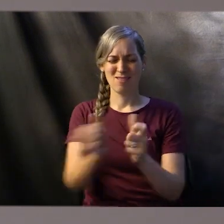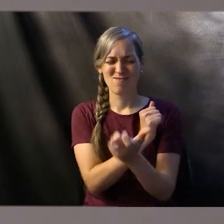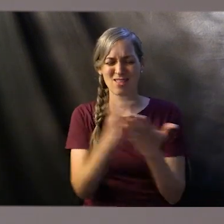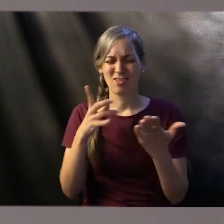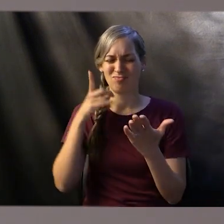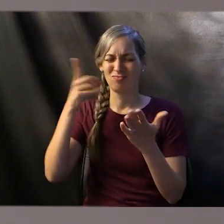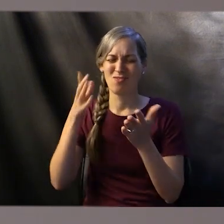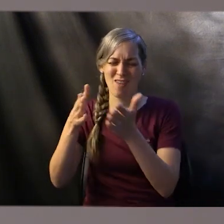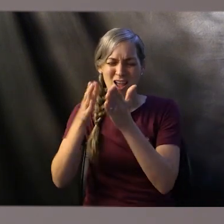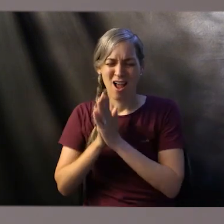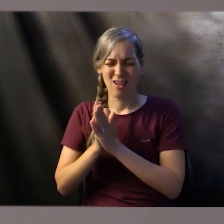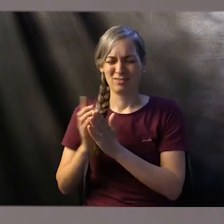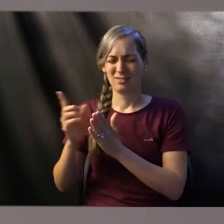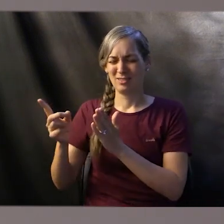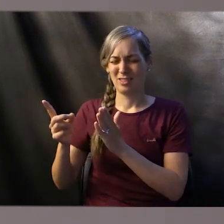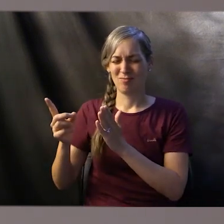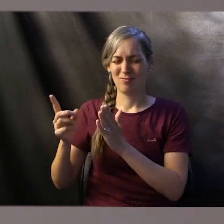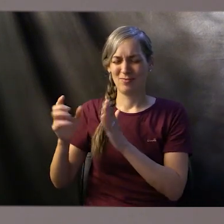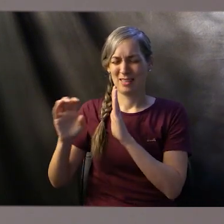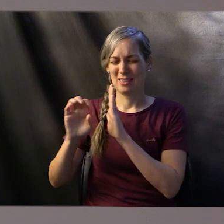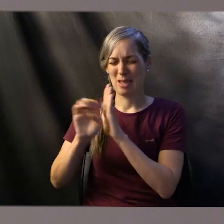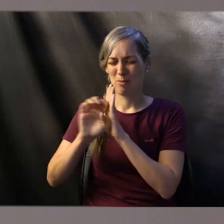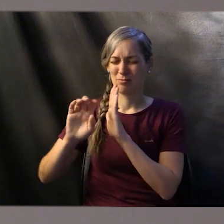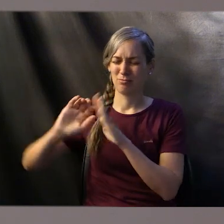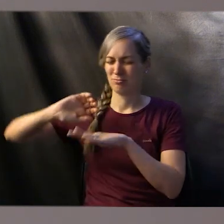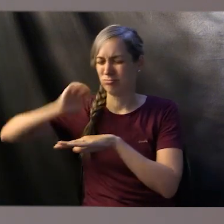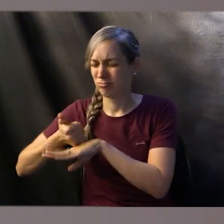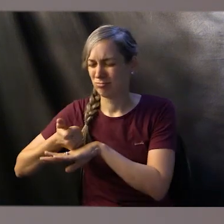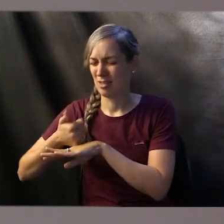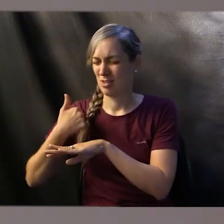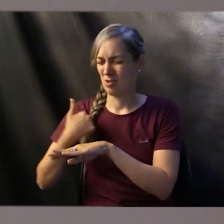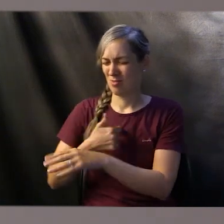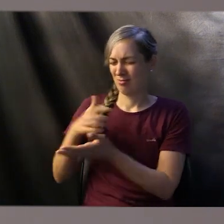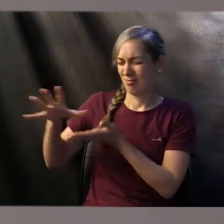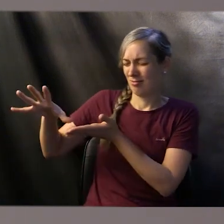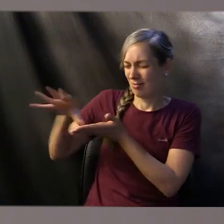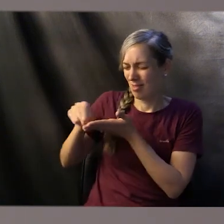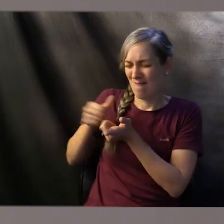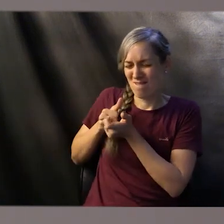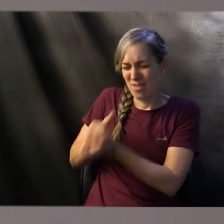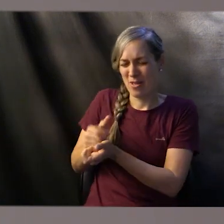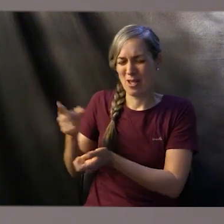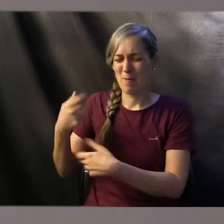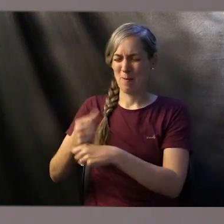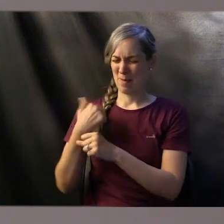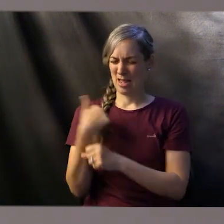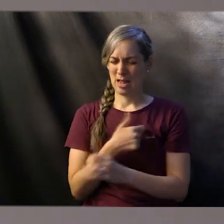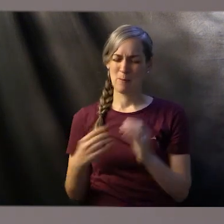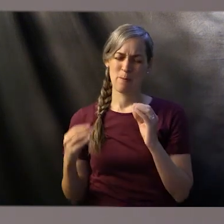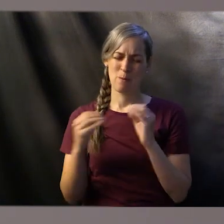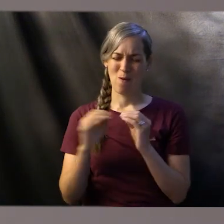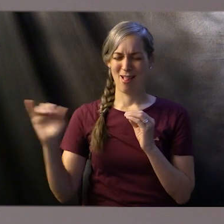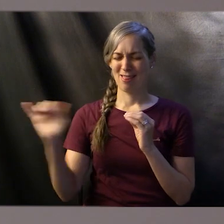out your descriptions and has set an example that we might follow and Father, please